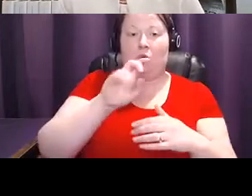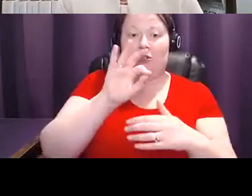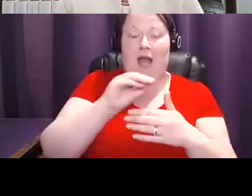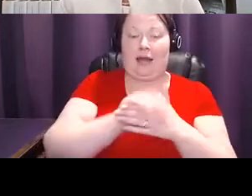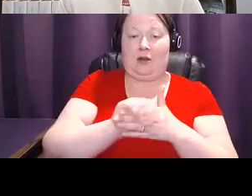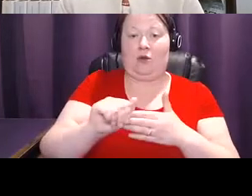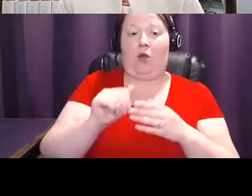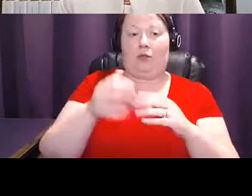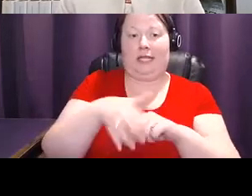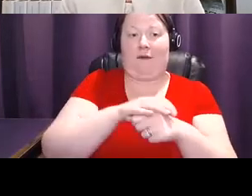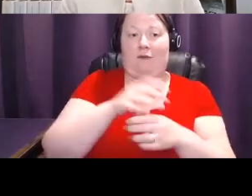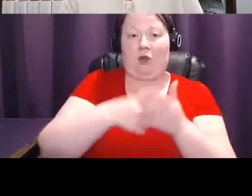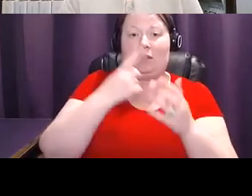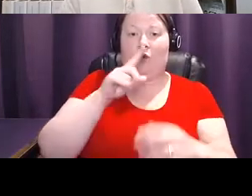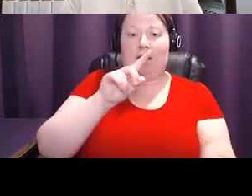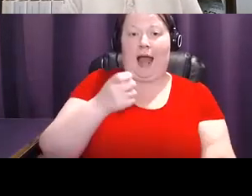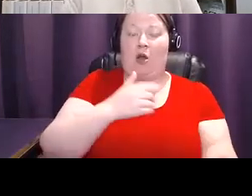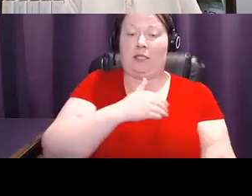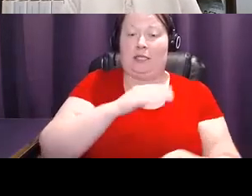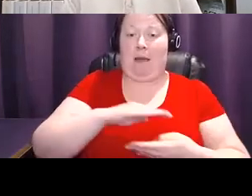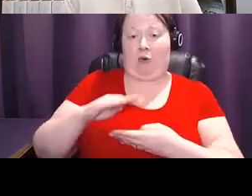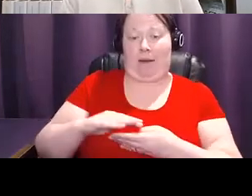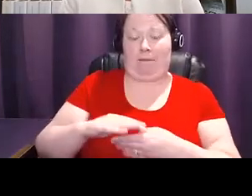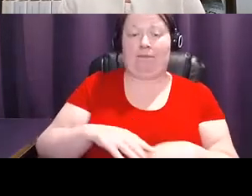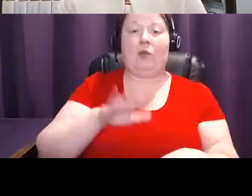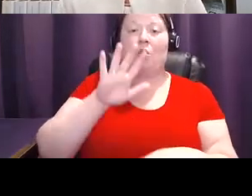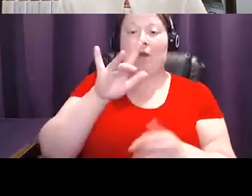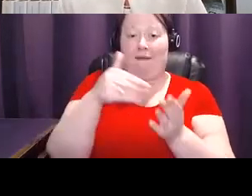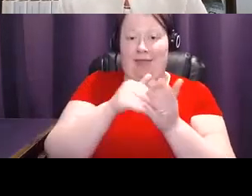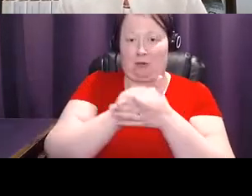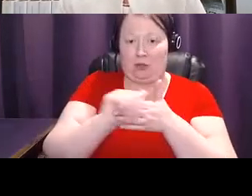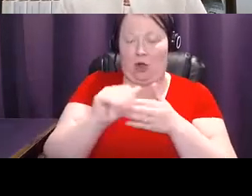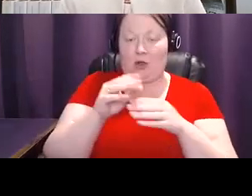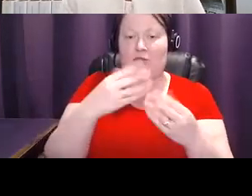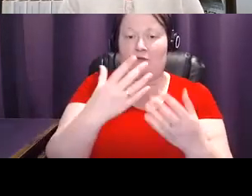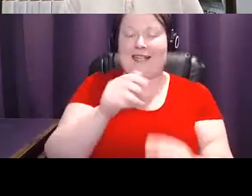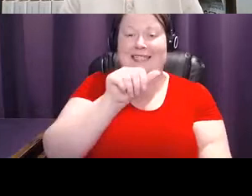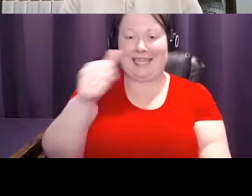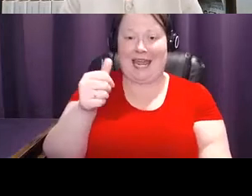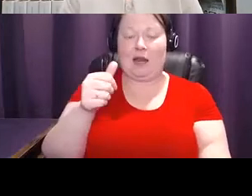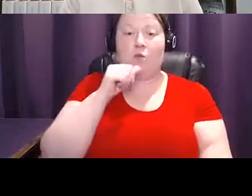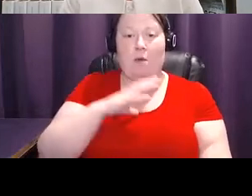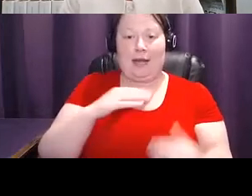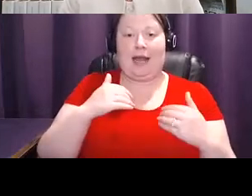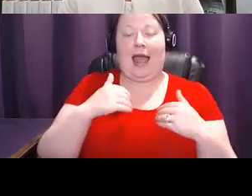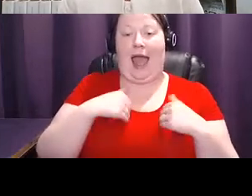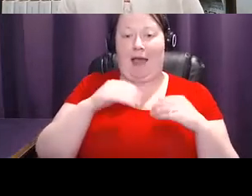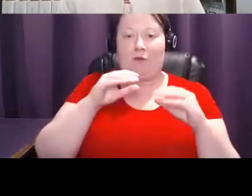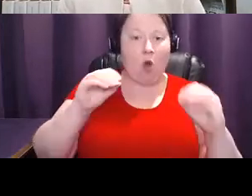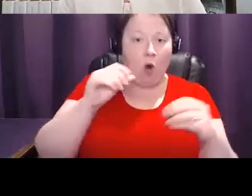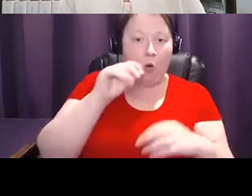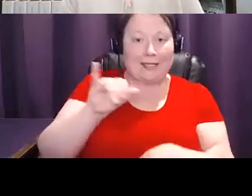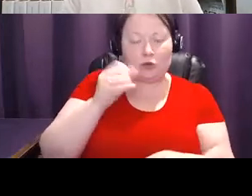diagnostic mammogram. $25,000 provides 10 uninsured women or underinsured women